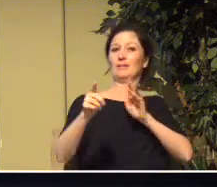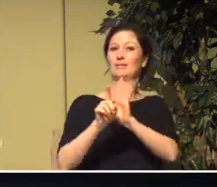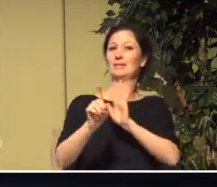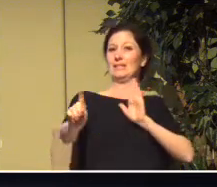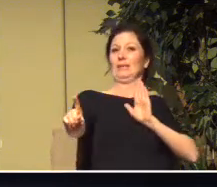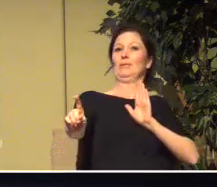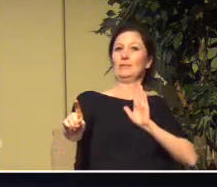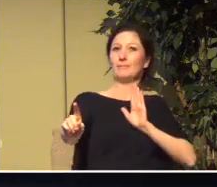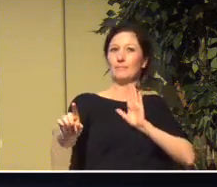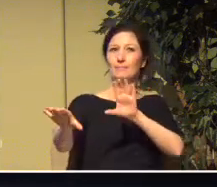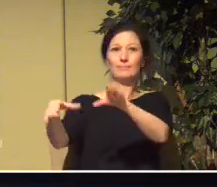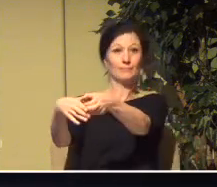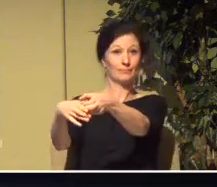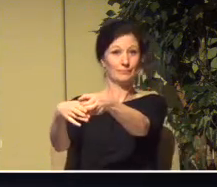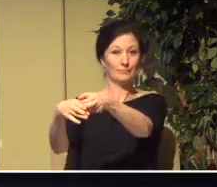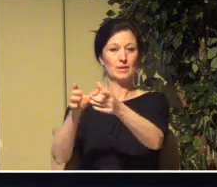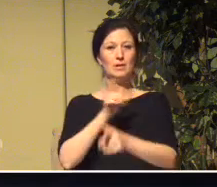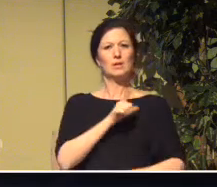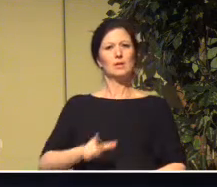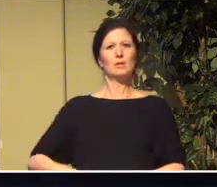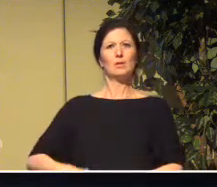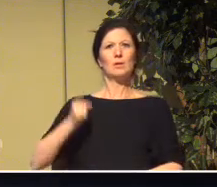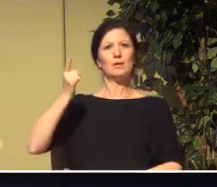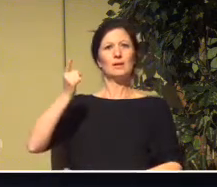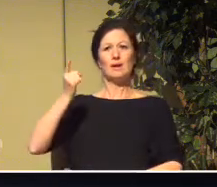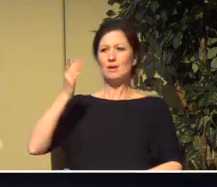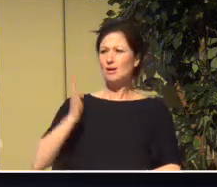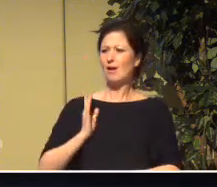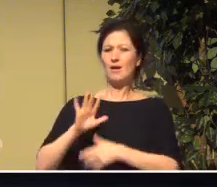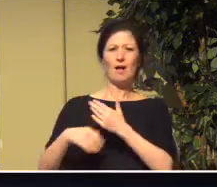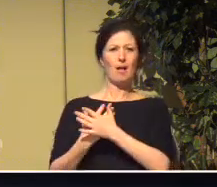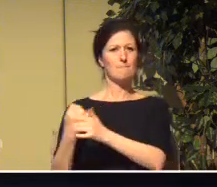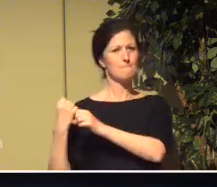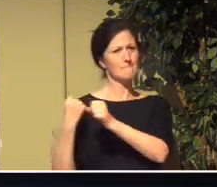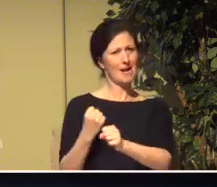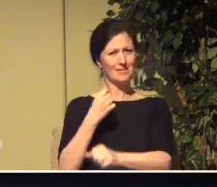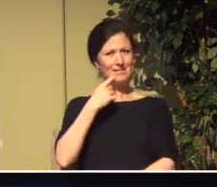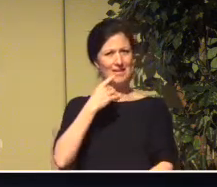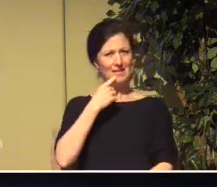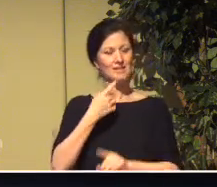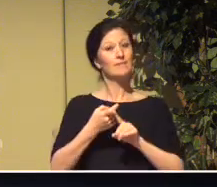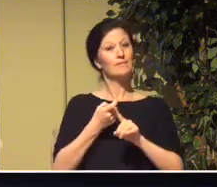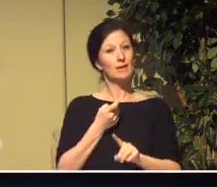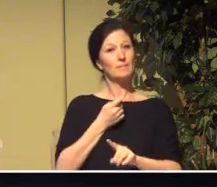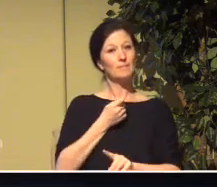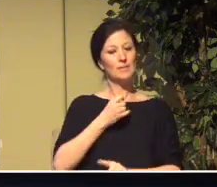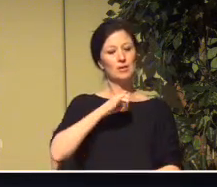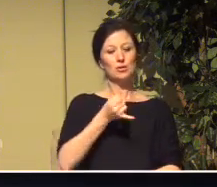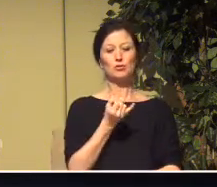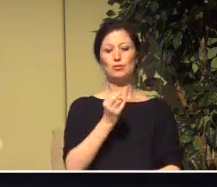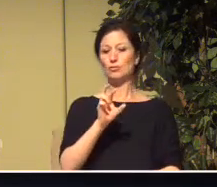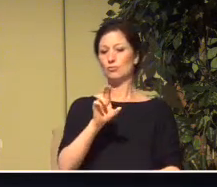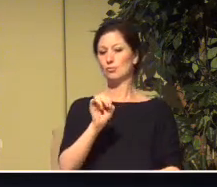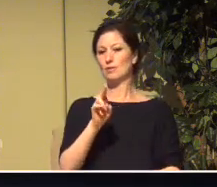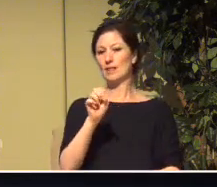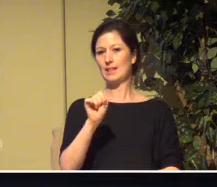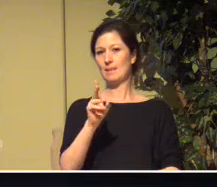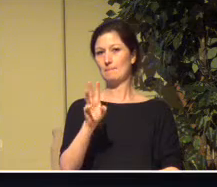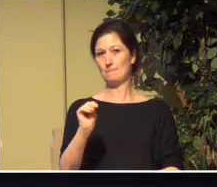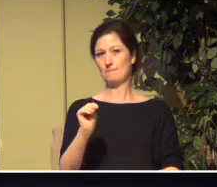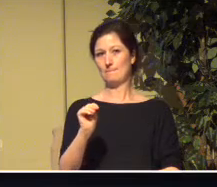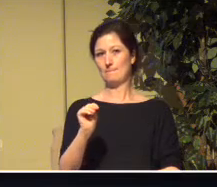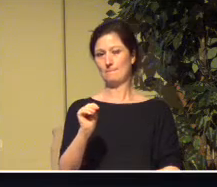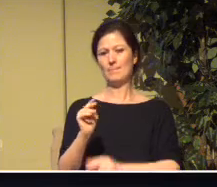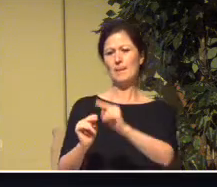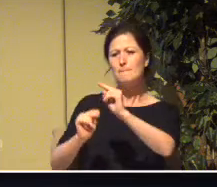the God of Israel, says to all those that I carried into exile from Jerusalem to Babylon. Build